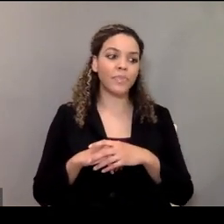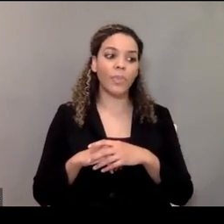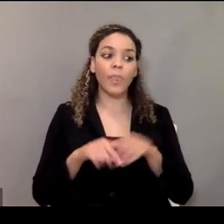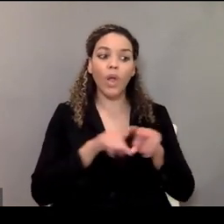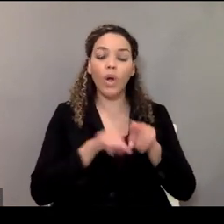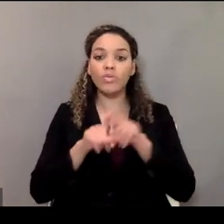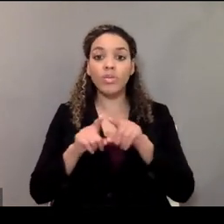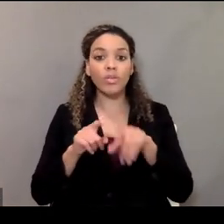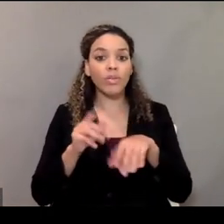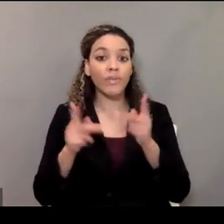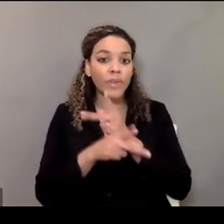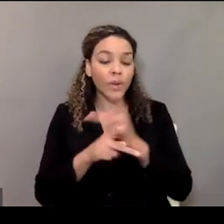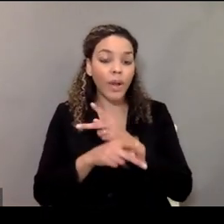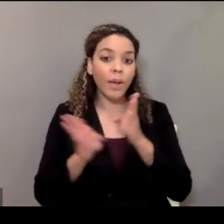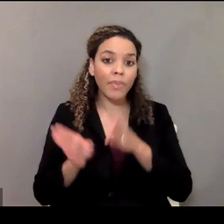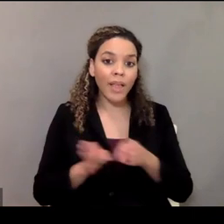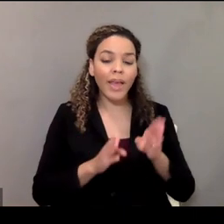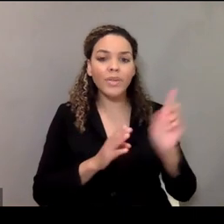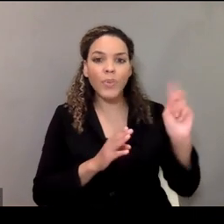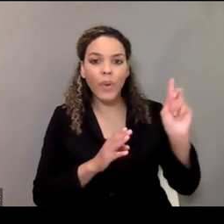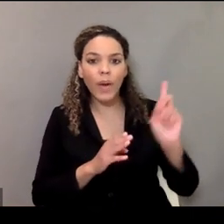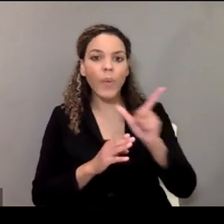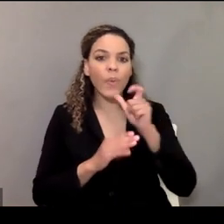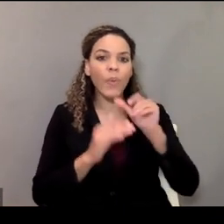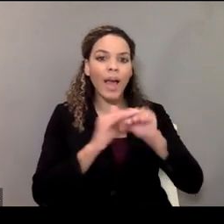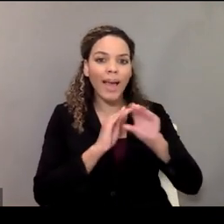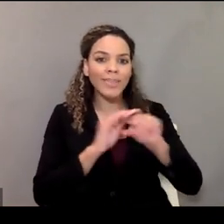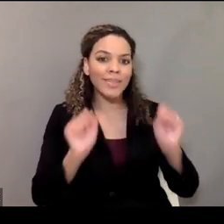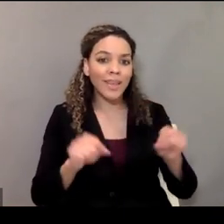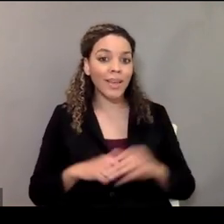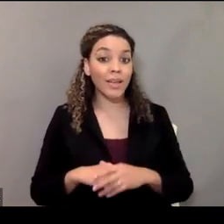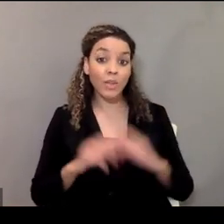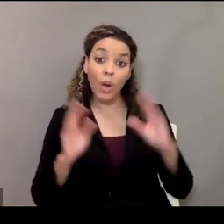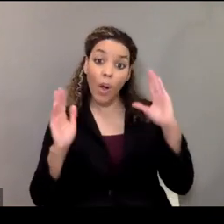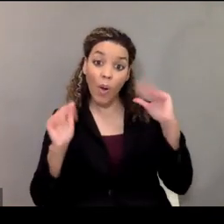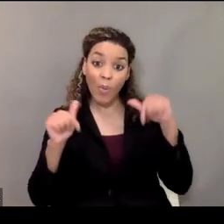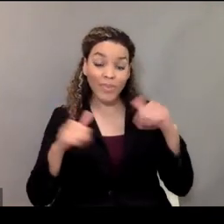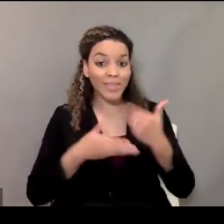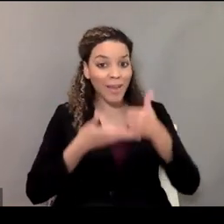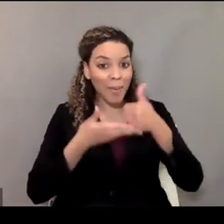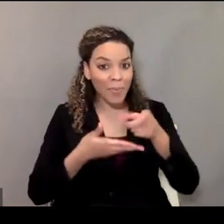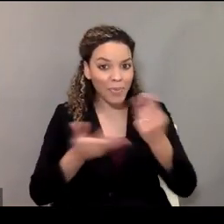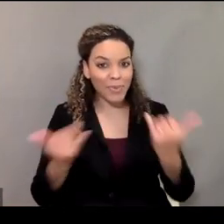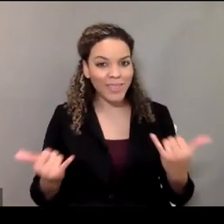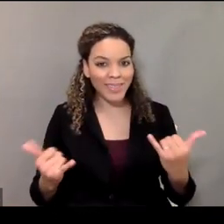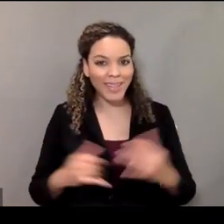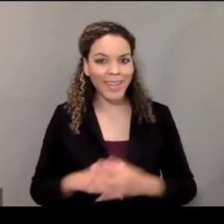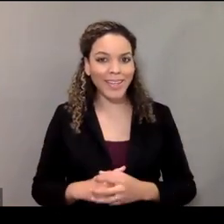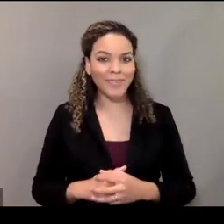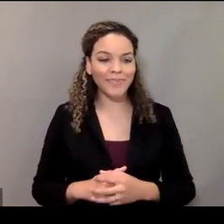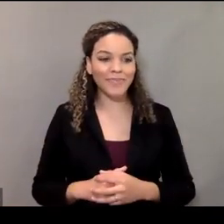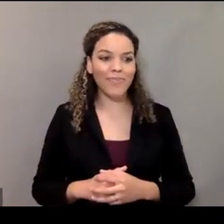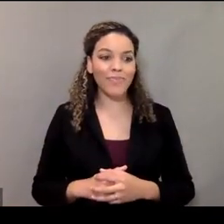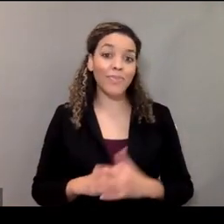where the plans should be located and who should have access to it. So I hope this was helpful to you today. And